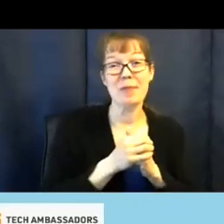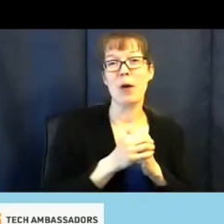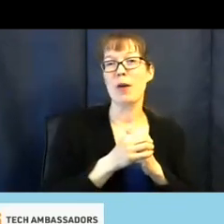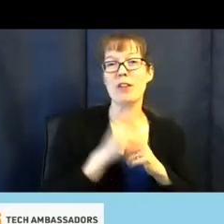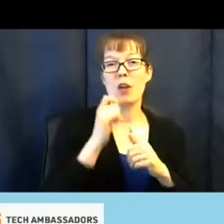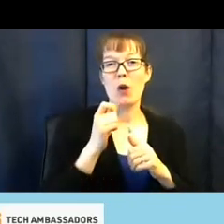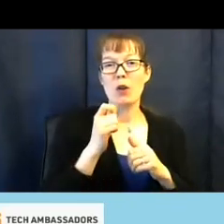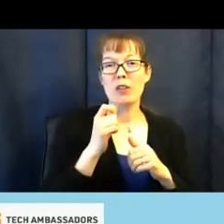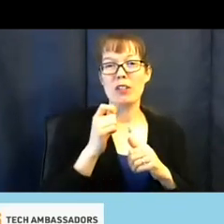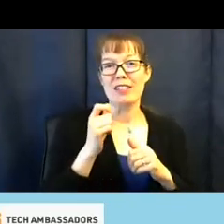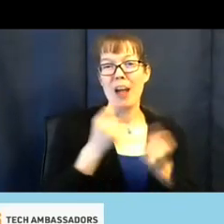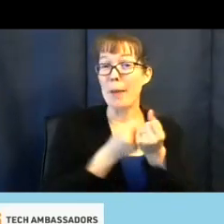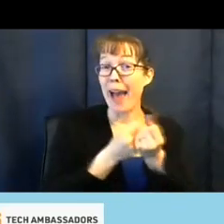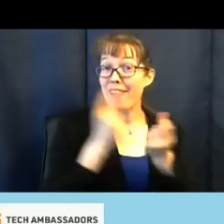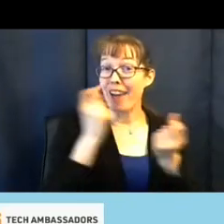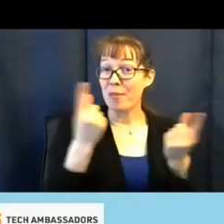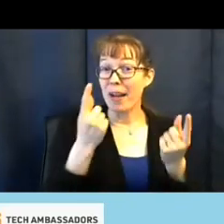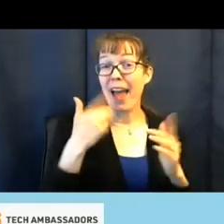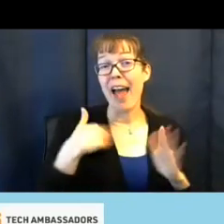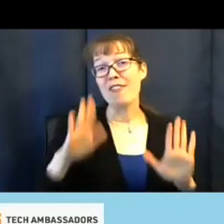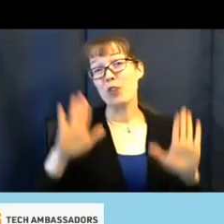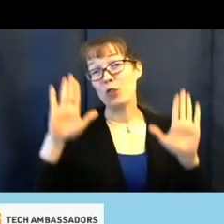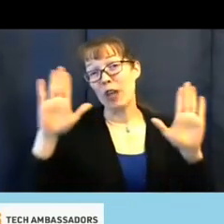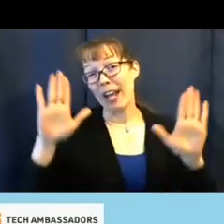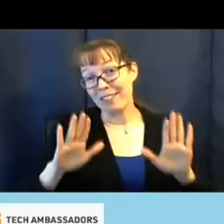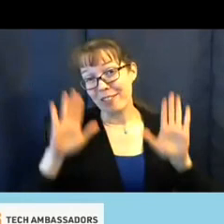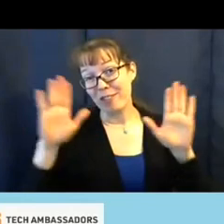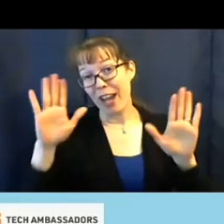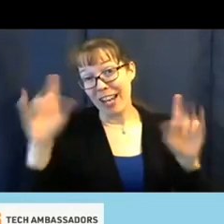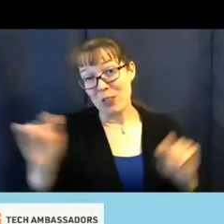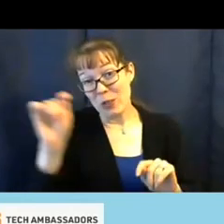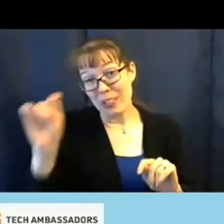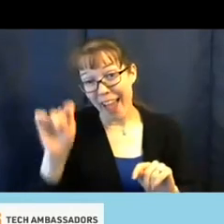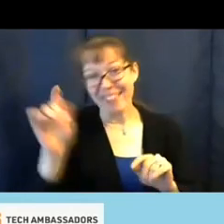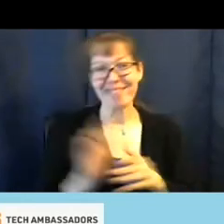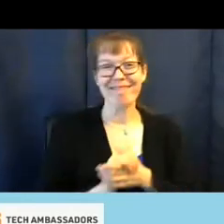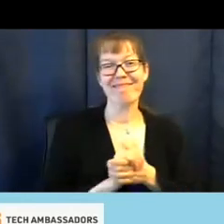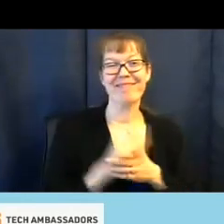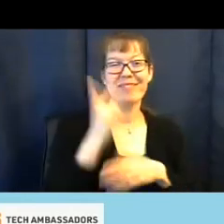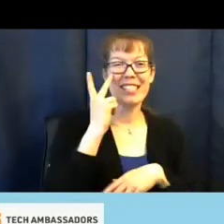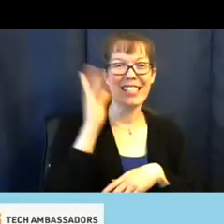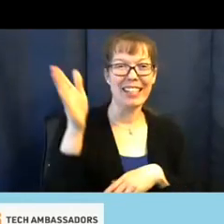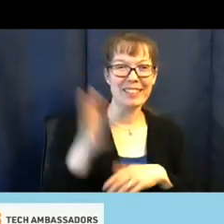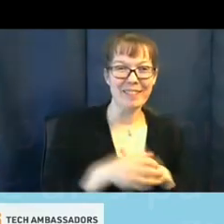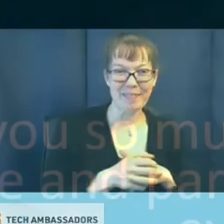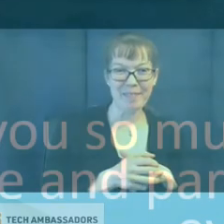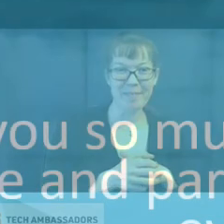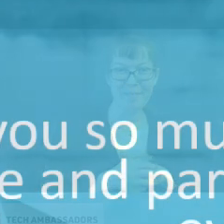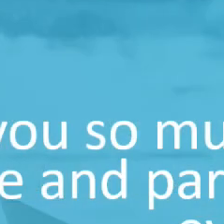on behalf of everybody, have a great, great Tuesday. We'll see you. Bye.